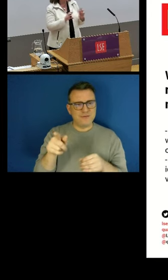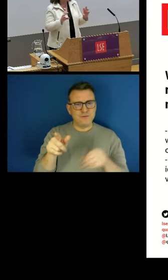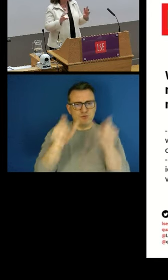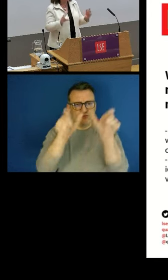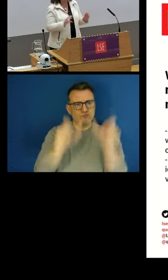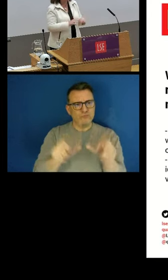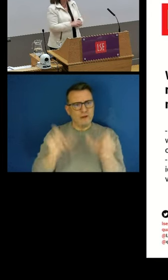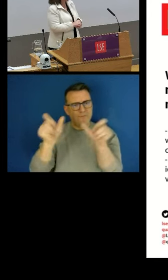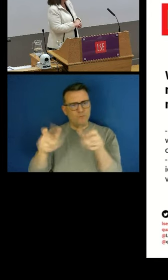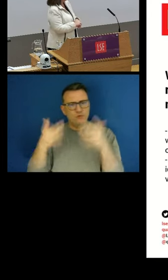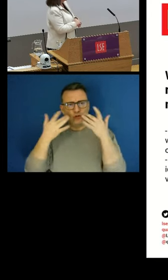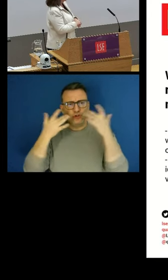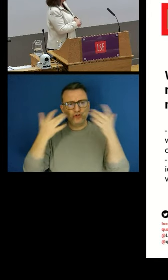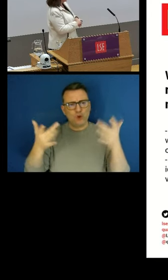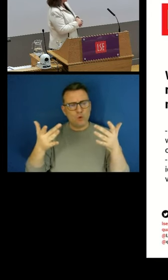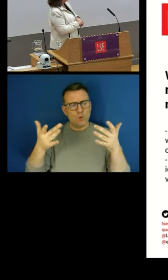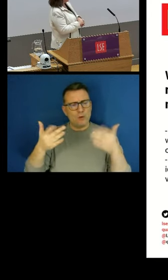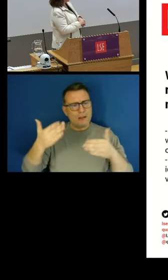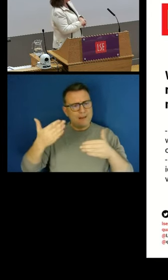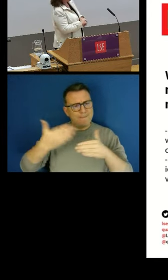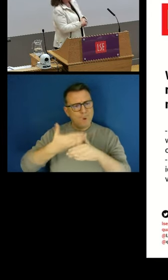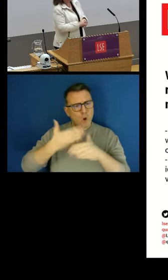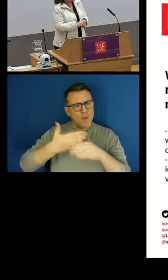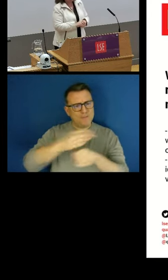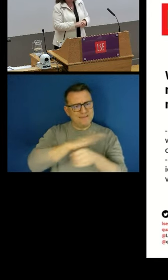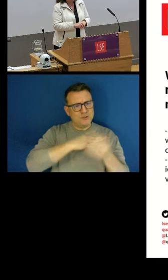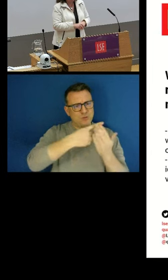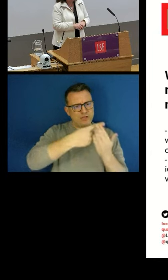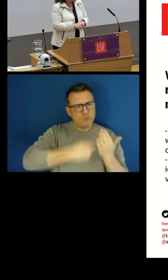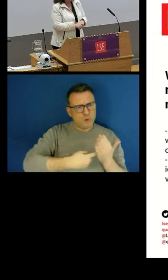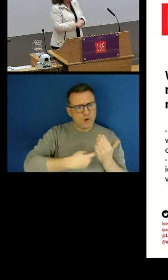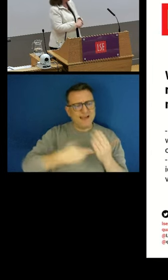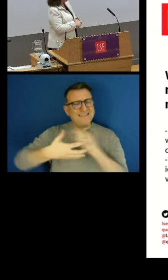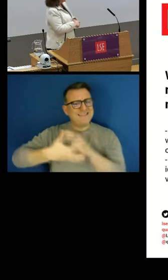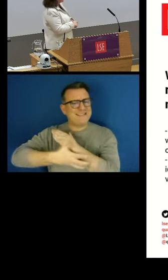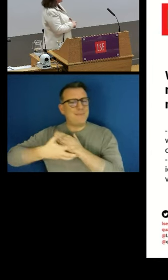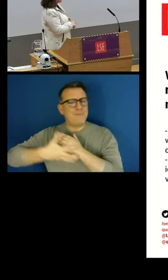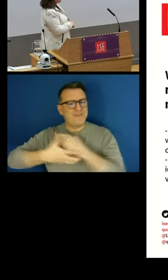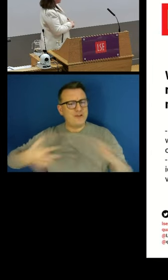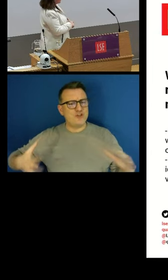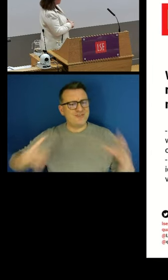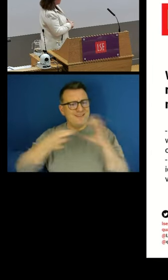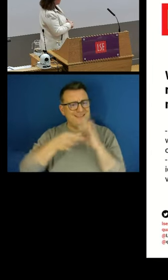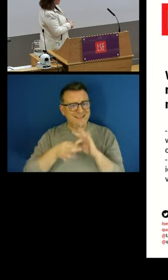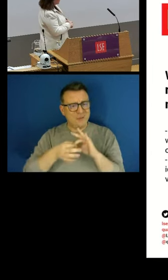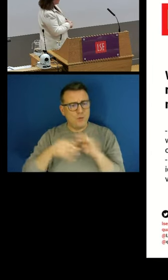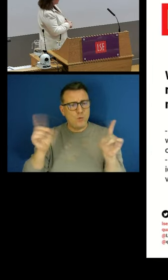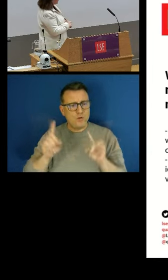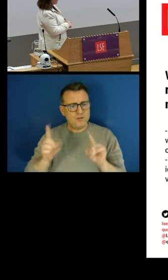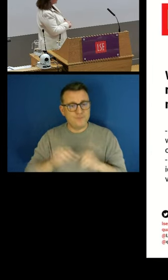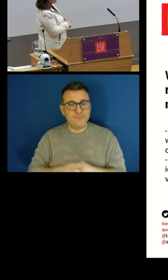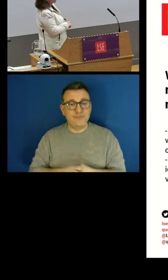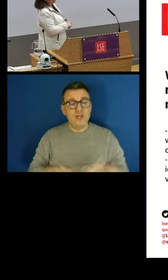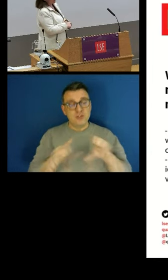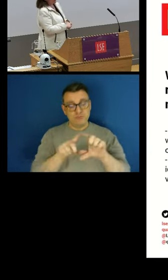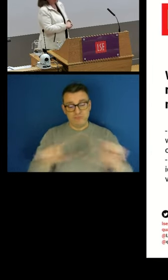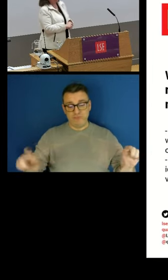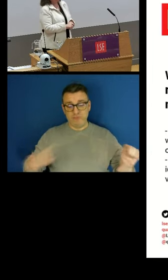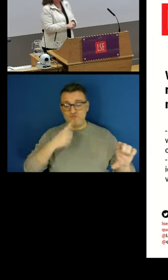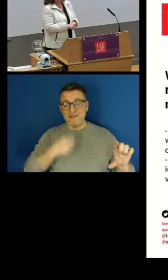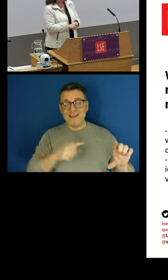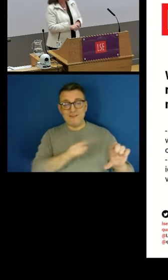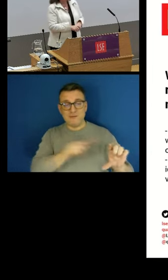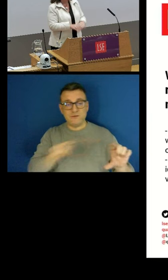conditions and deprivations in this indicator play out. So if you look at the red part of the bar, those are the